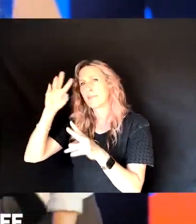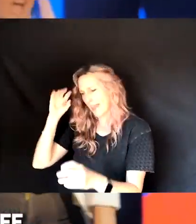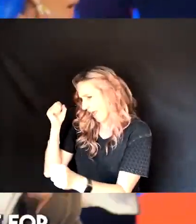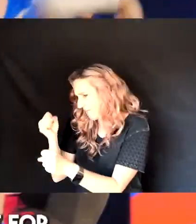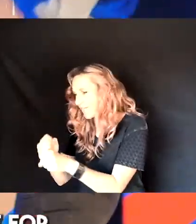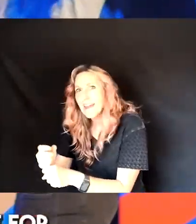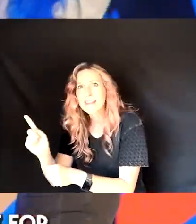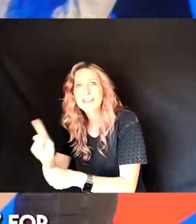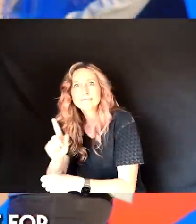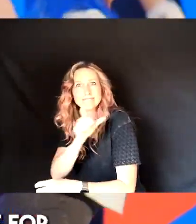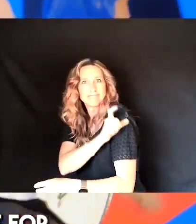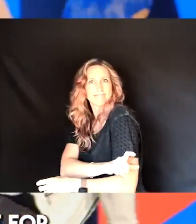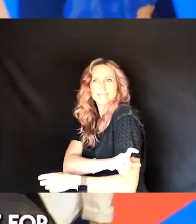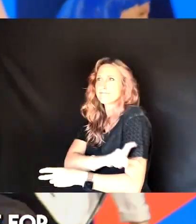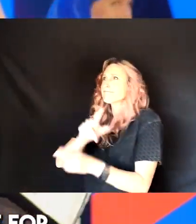see. Now faith